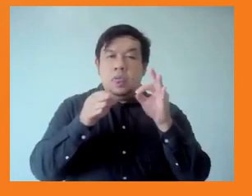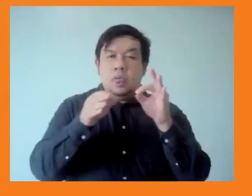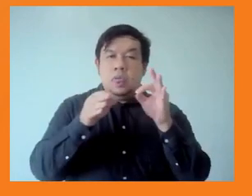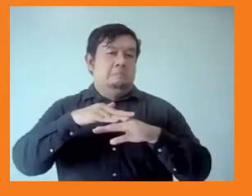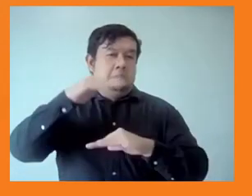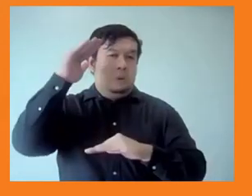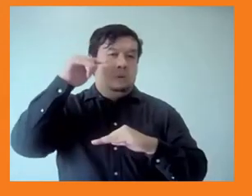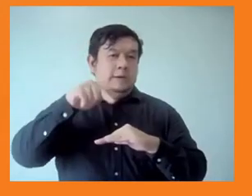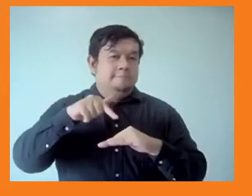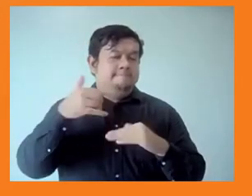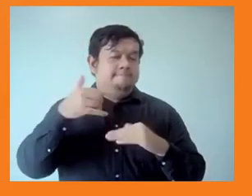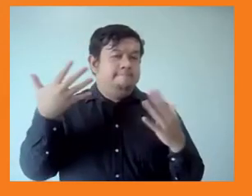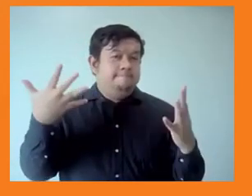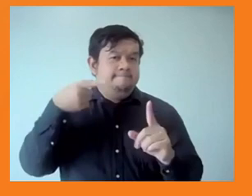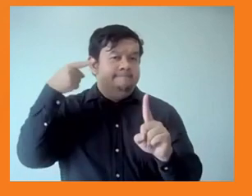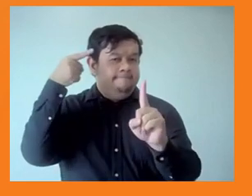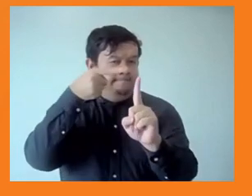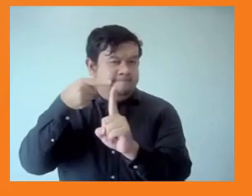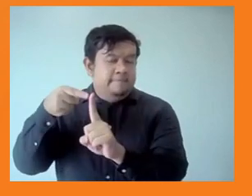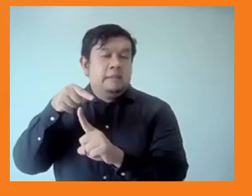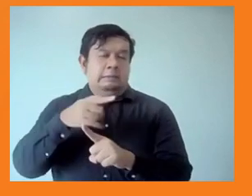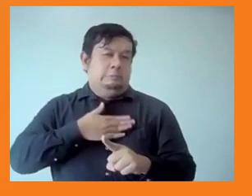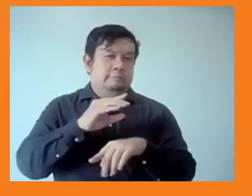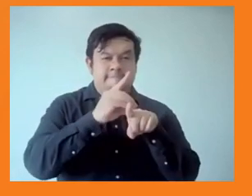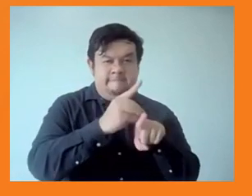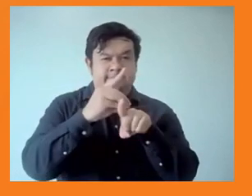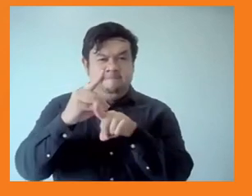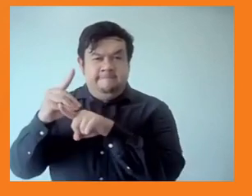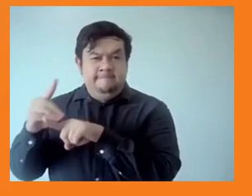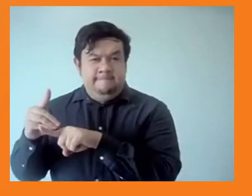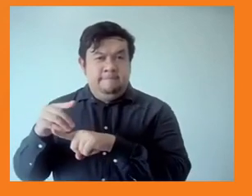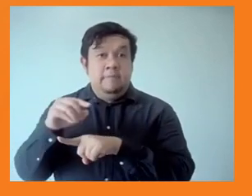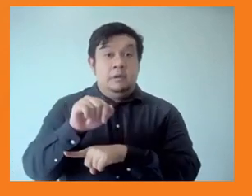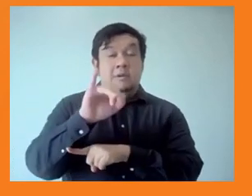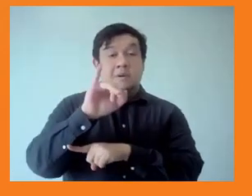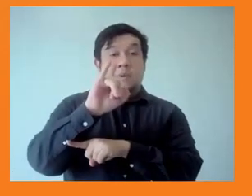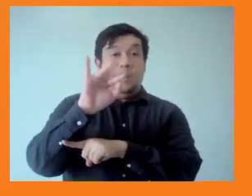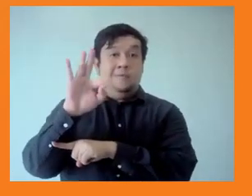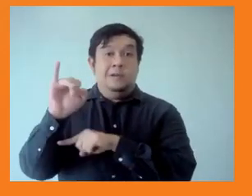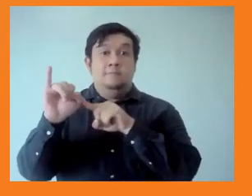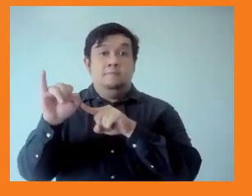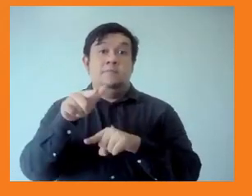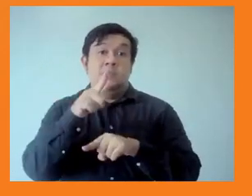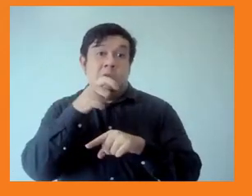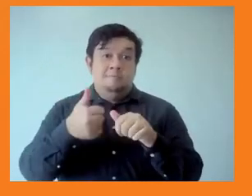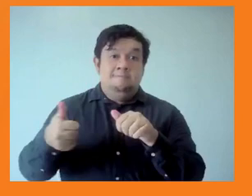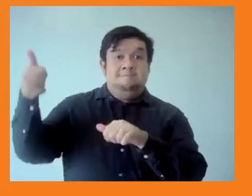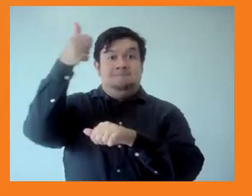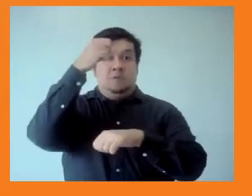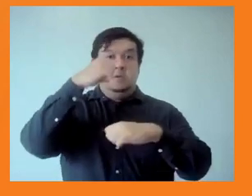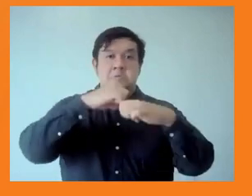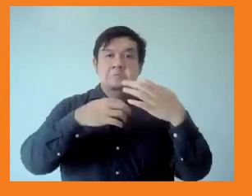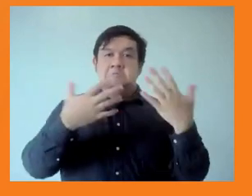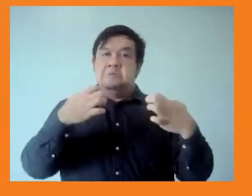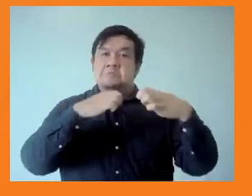transdisciplinarity. So I know a lot of the IFI's are dominated by economists or engineers or technical experts and have a really